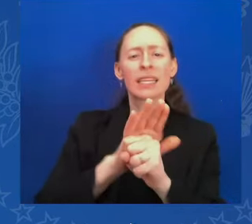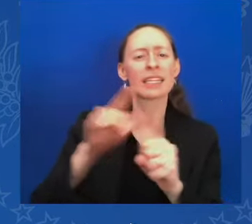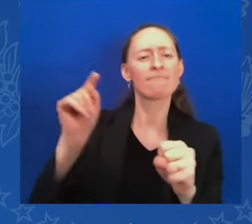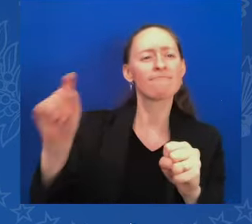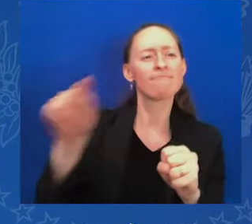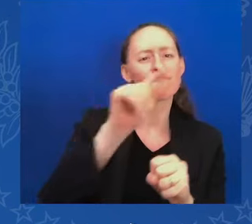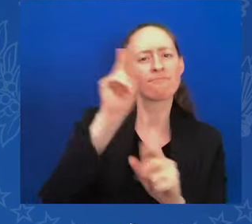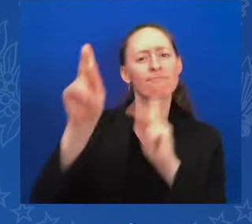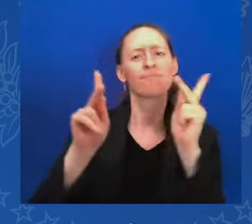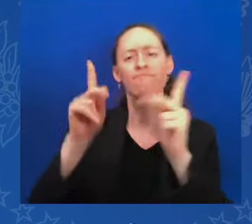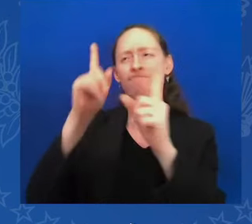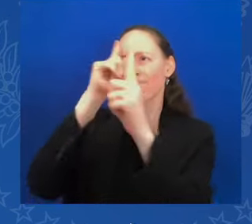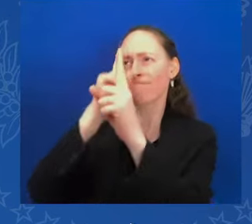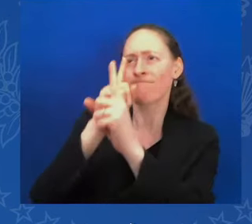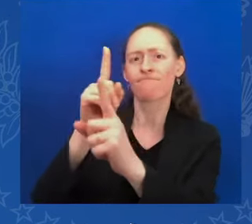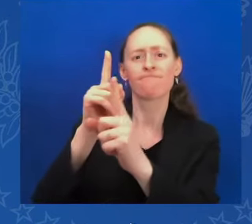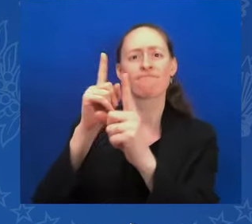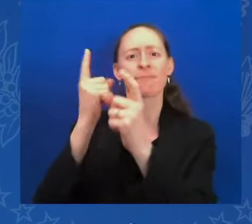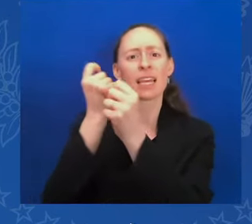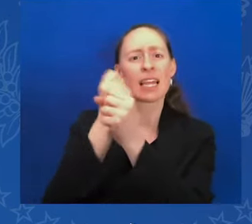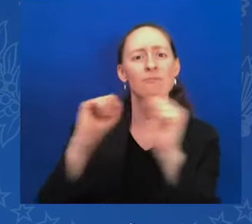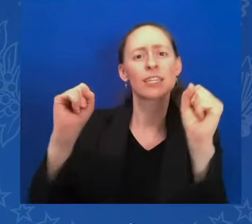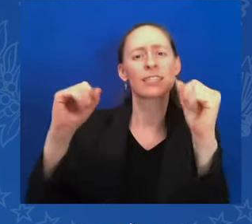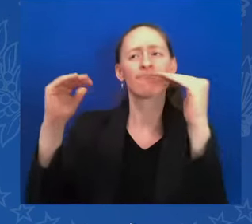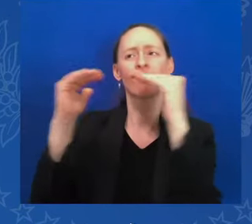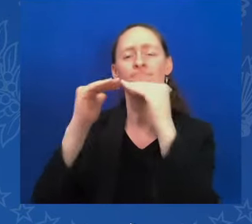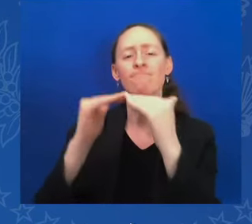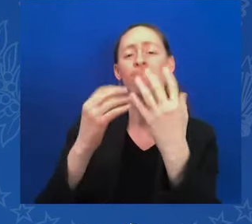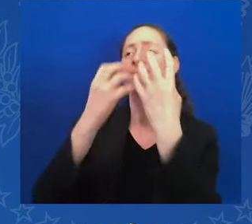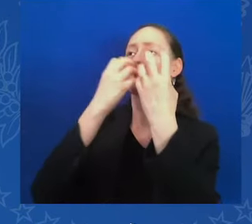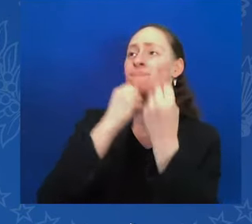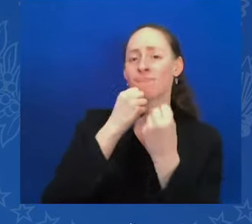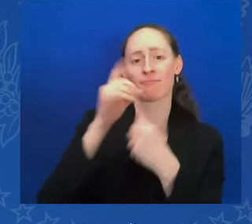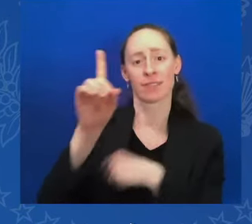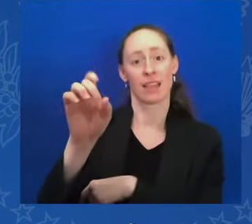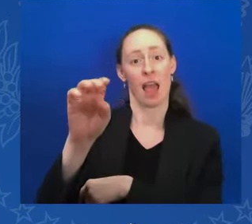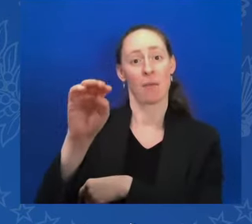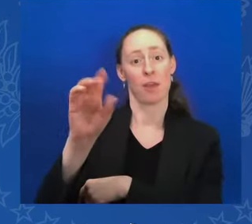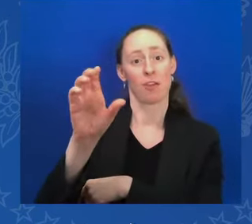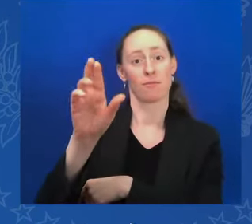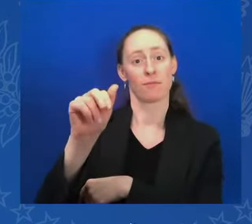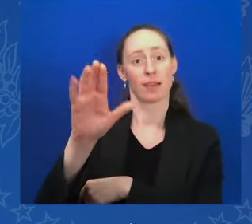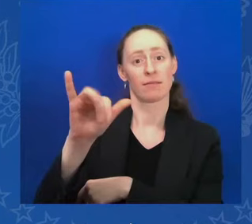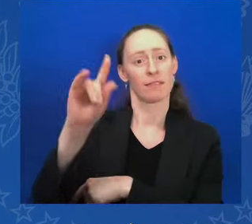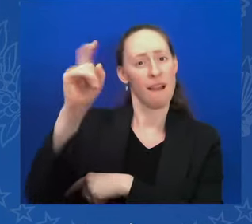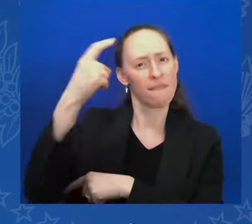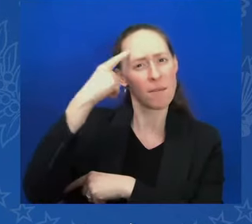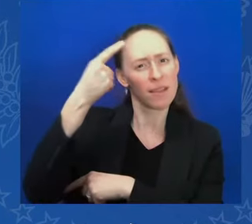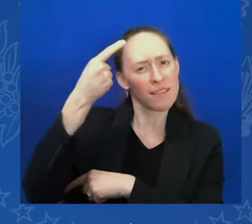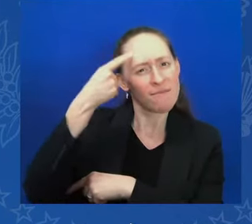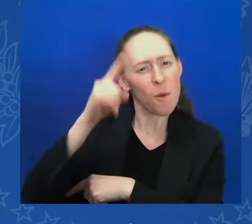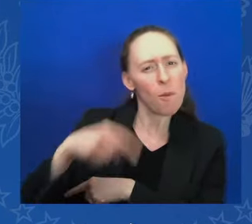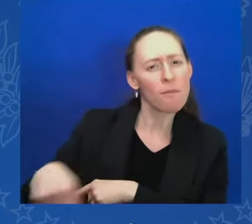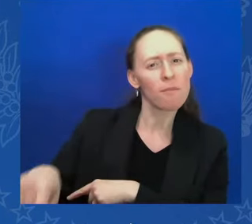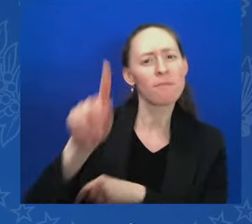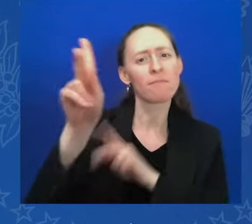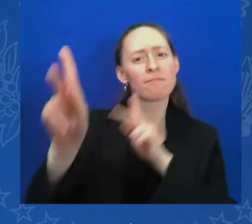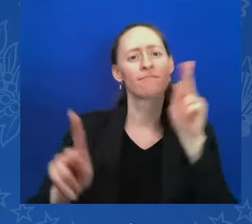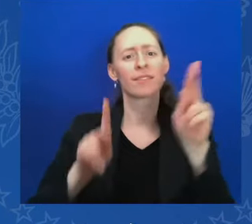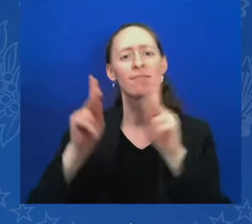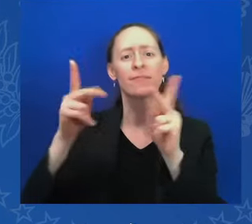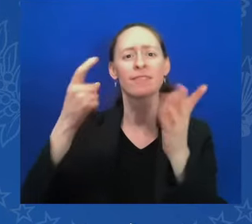price of all, their lives. And these people are the immortal heroes of 1821,